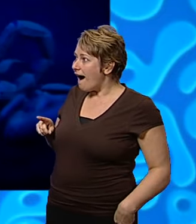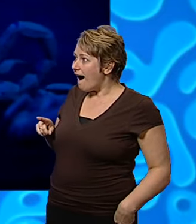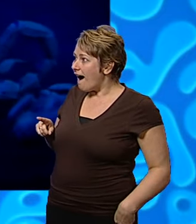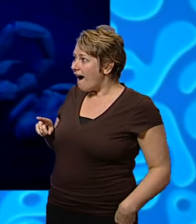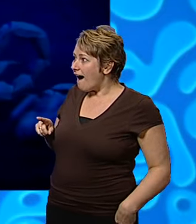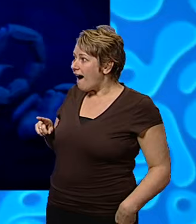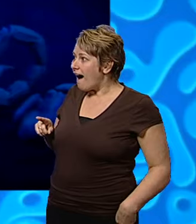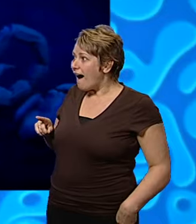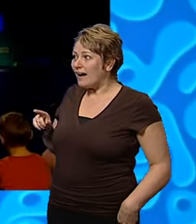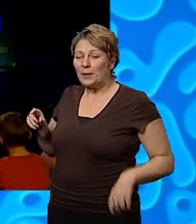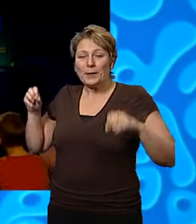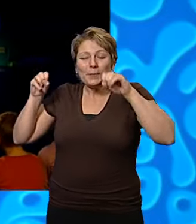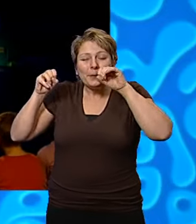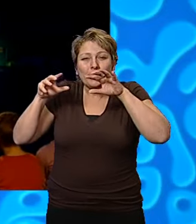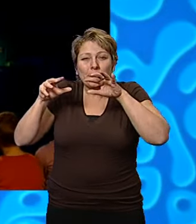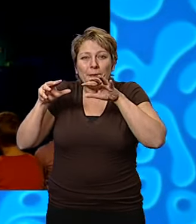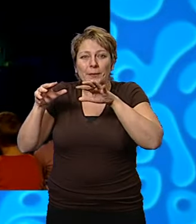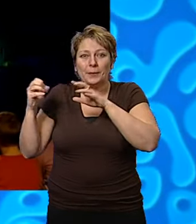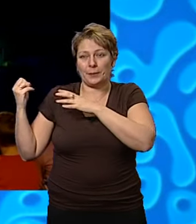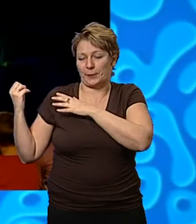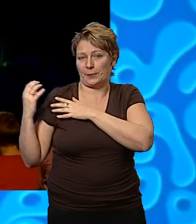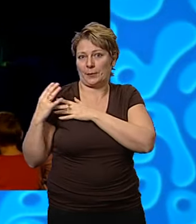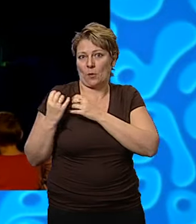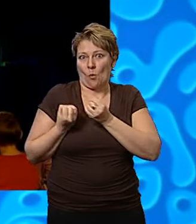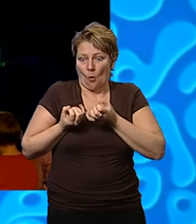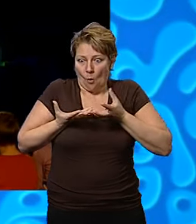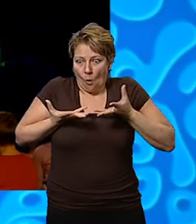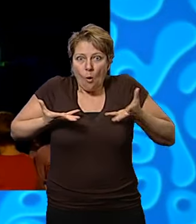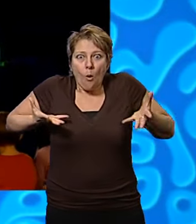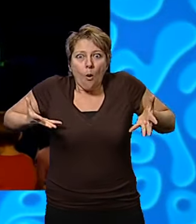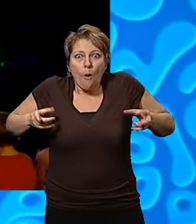When the ultraviolet light shines onto the scorpions, it makes them glow.